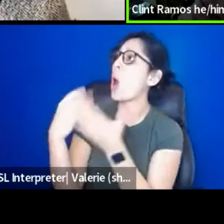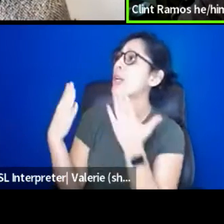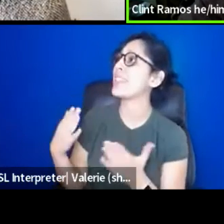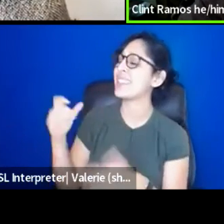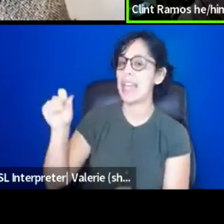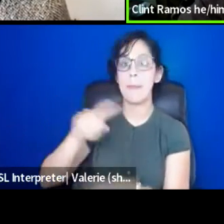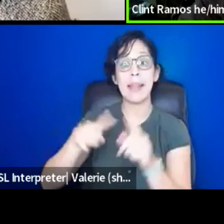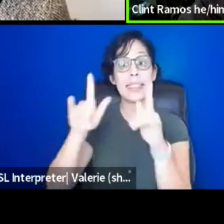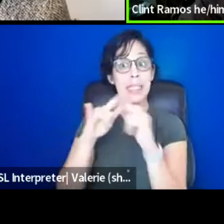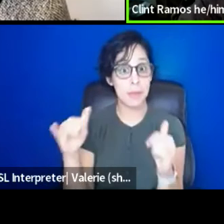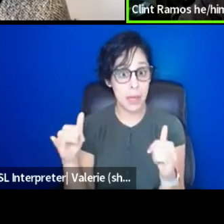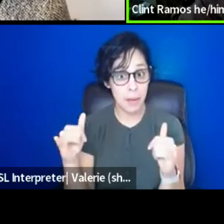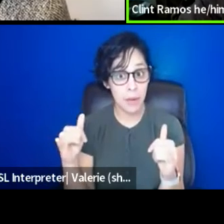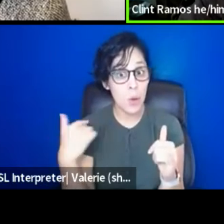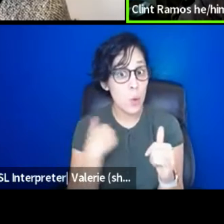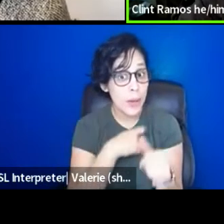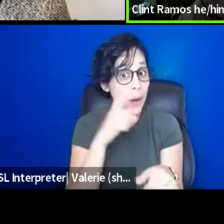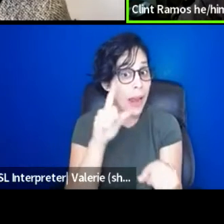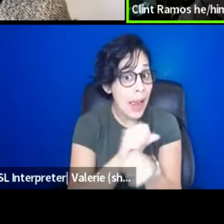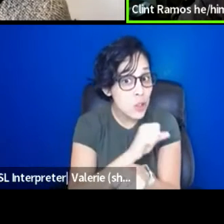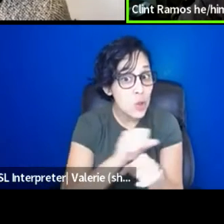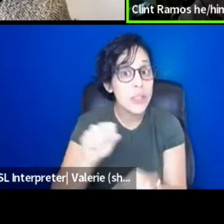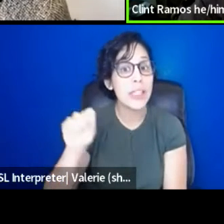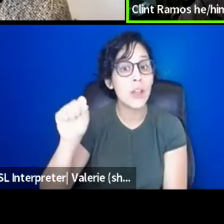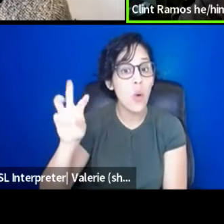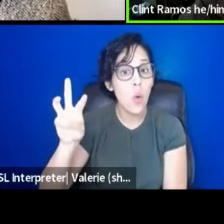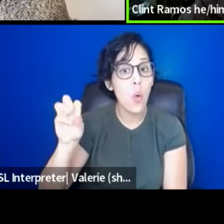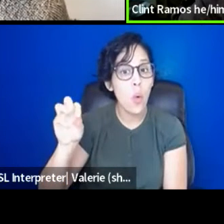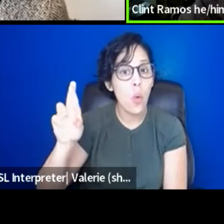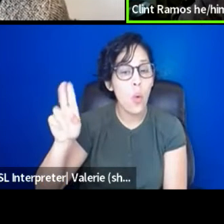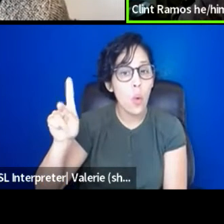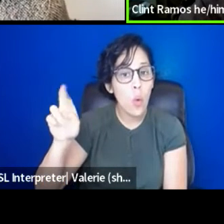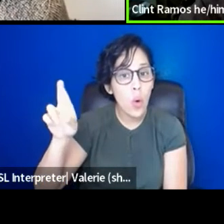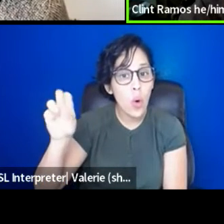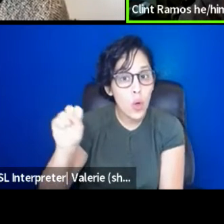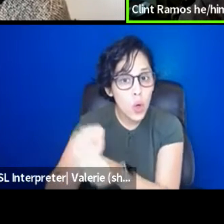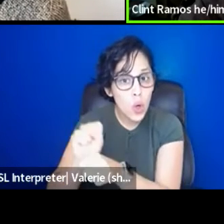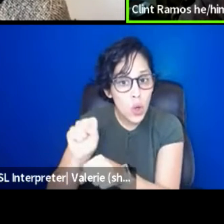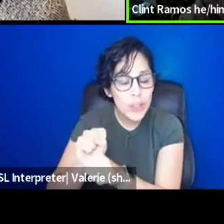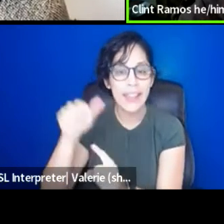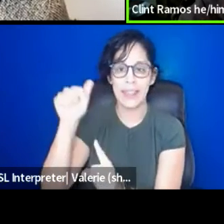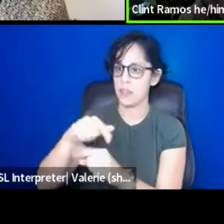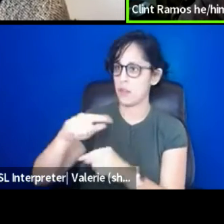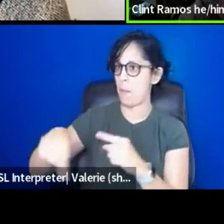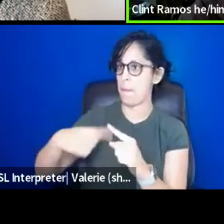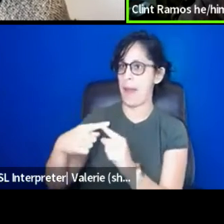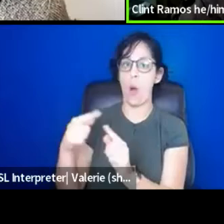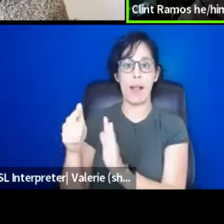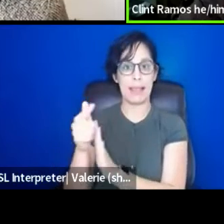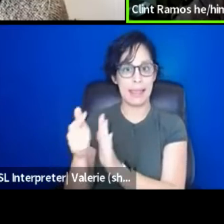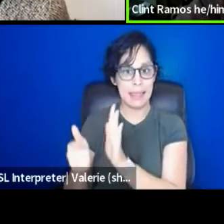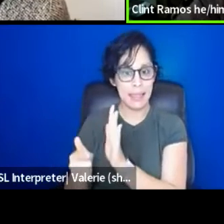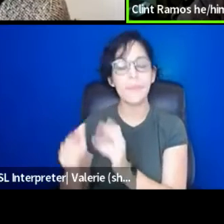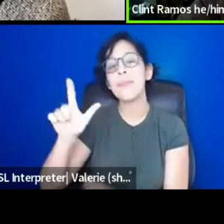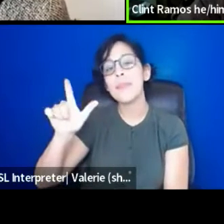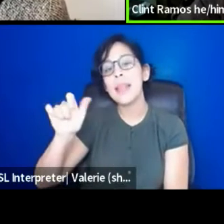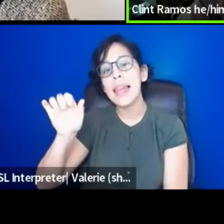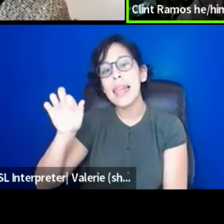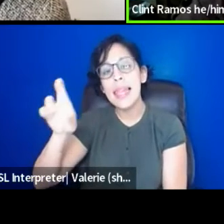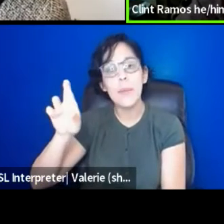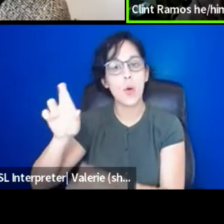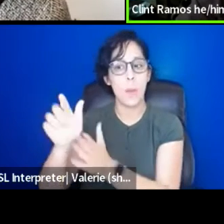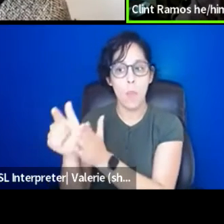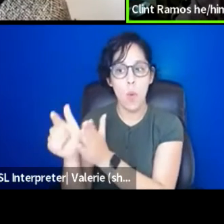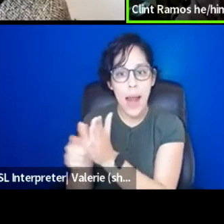but I want to ground us in saying that we are actually workers. We are talking about labor practices. We are workers, right? My